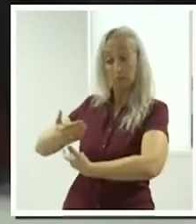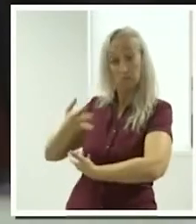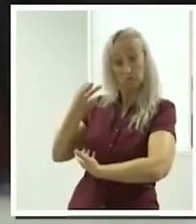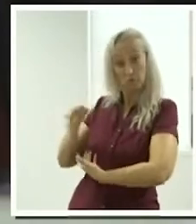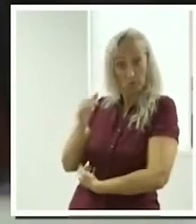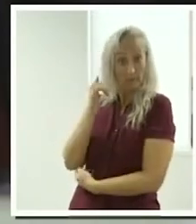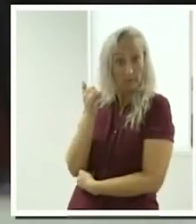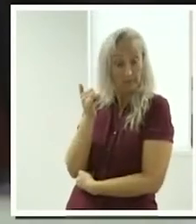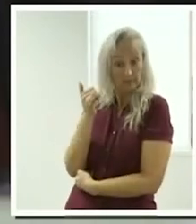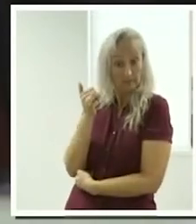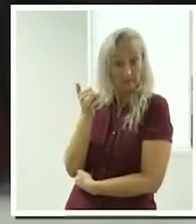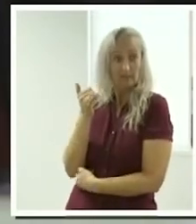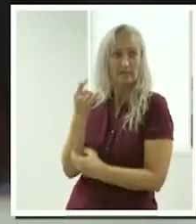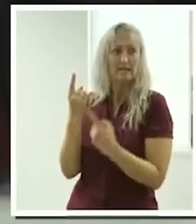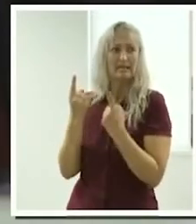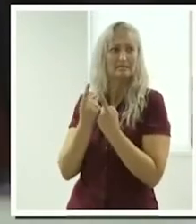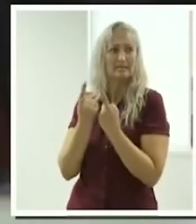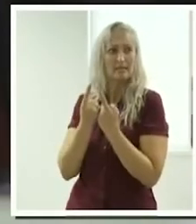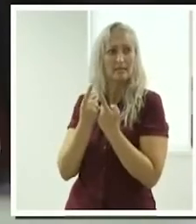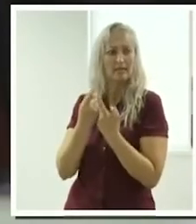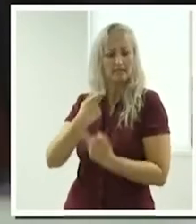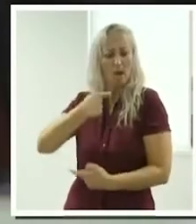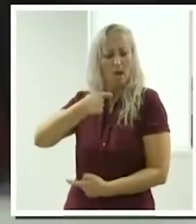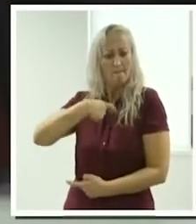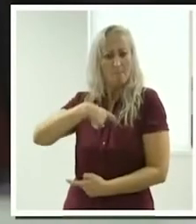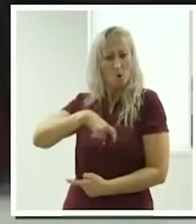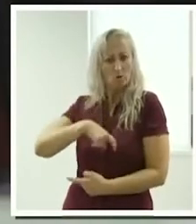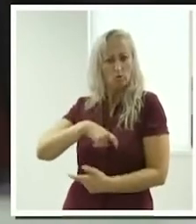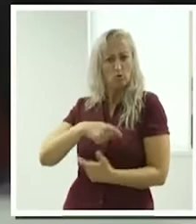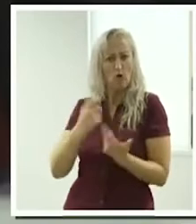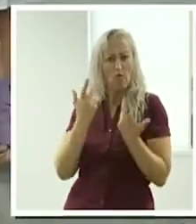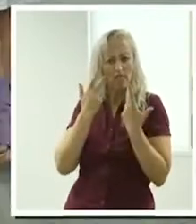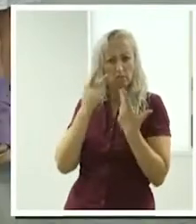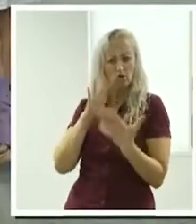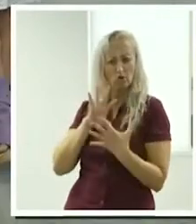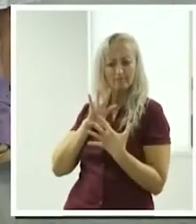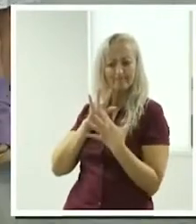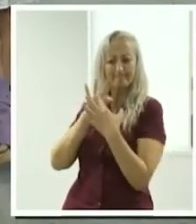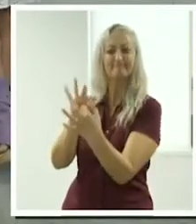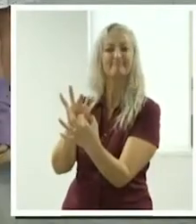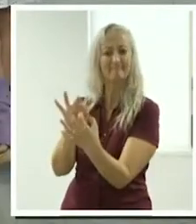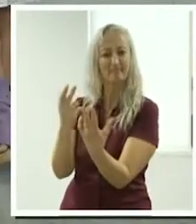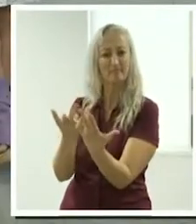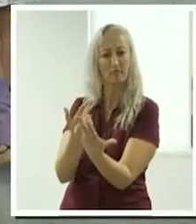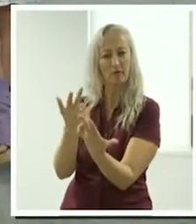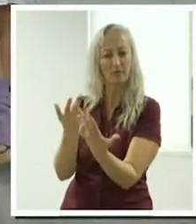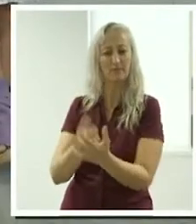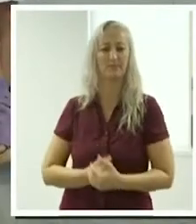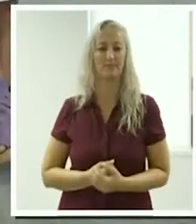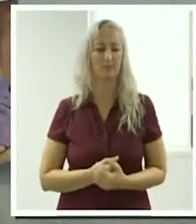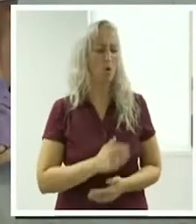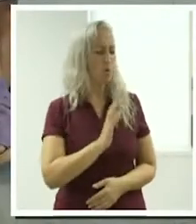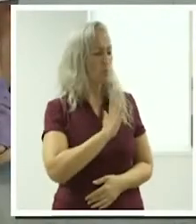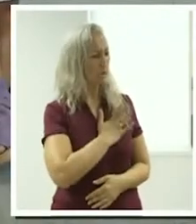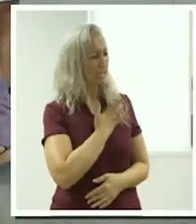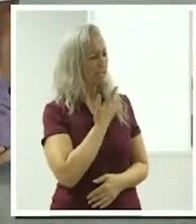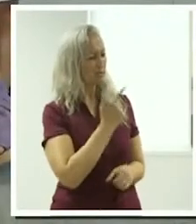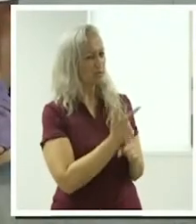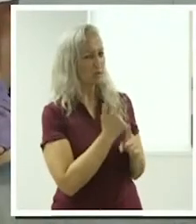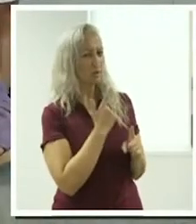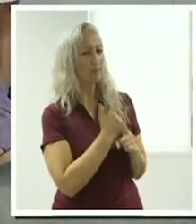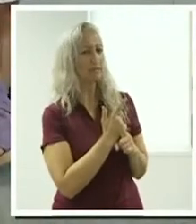you know, something that's personable to them. You know, that's a really interesting comment you made because